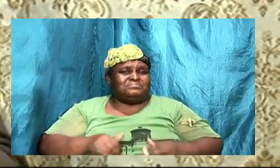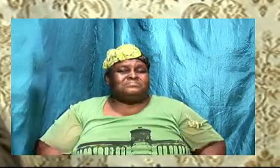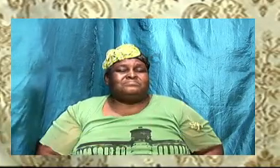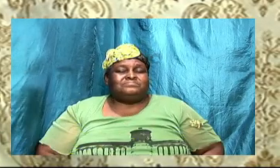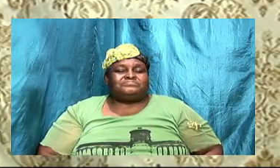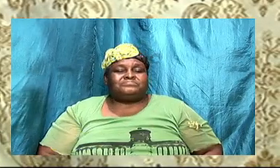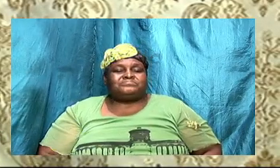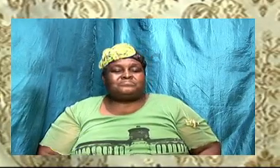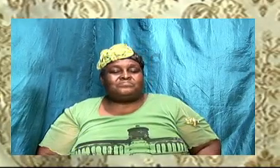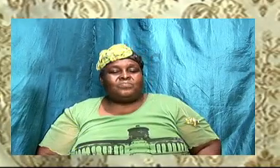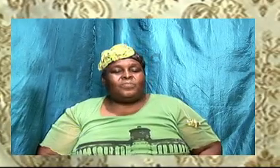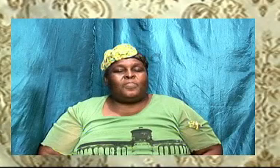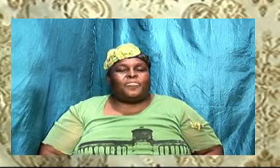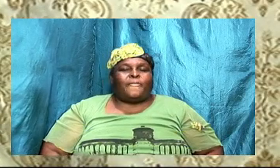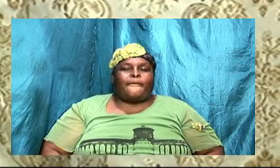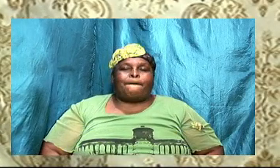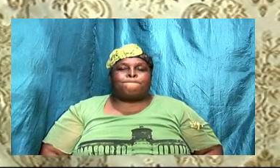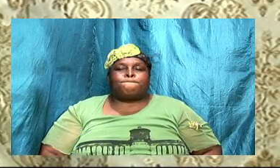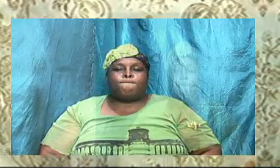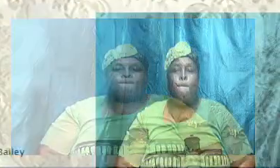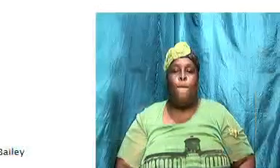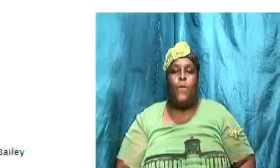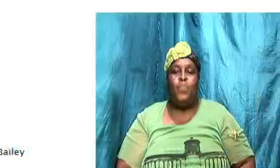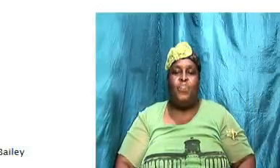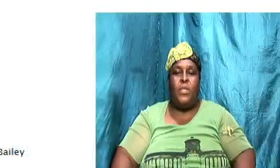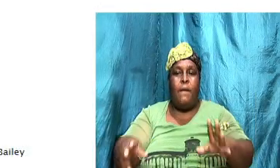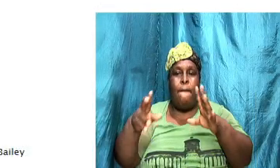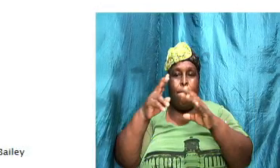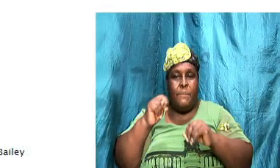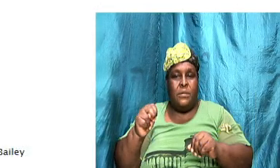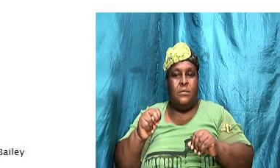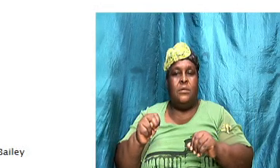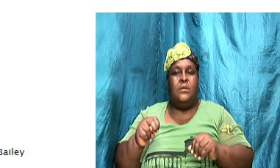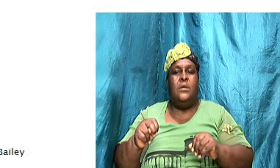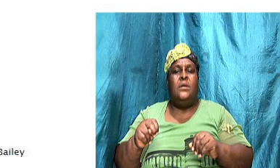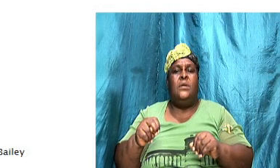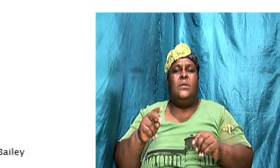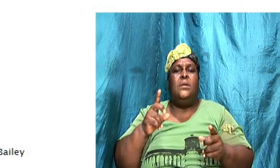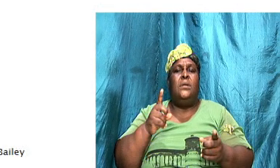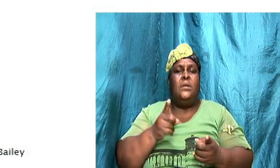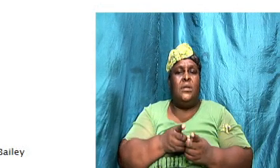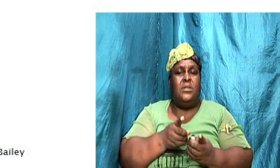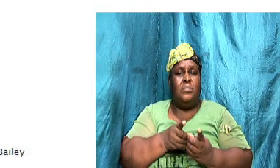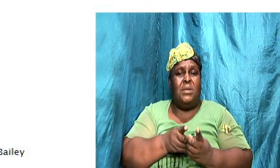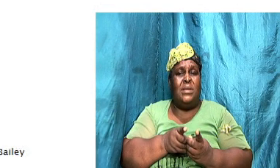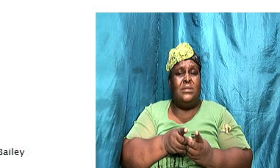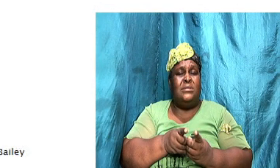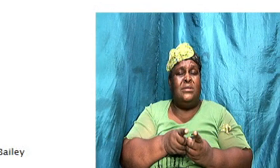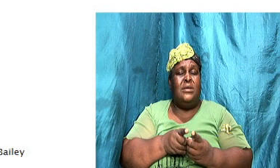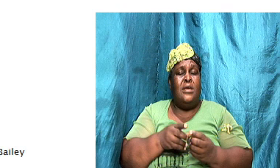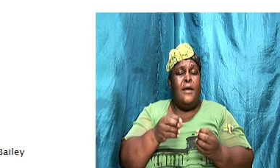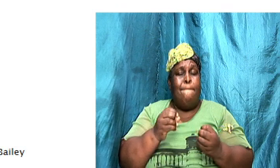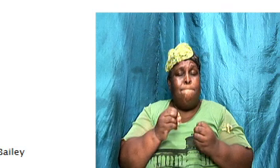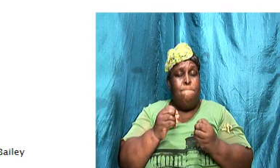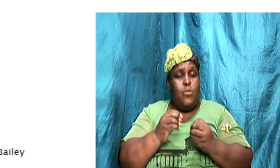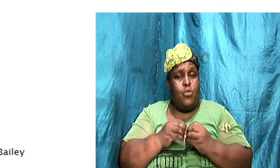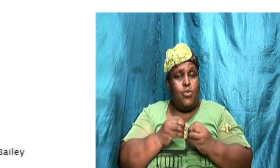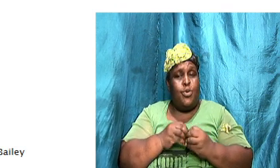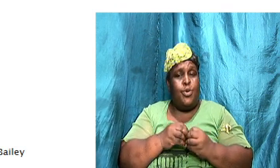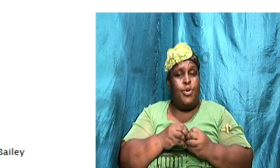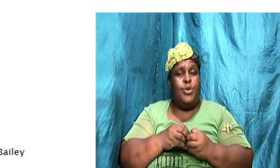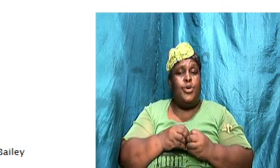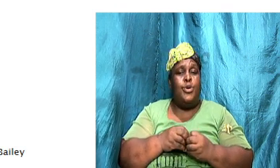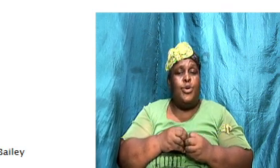being intimate has more significant meaning than being physical it is about seeing into each